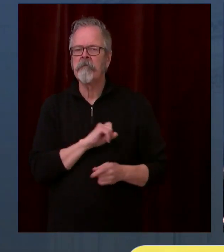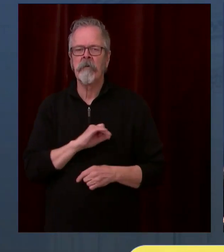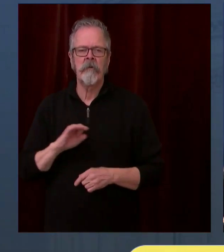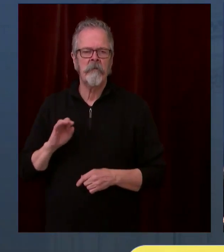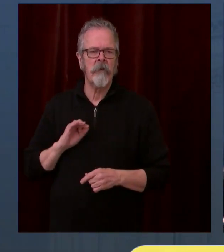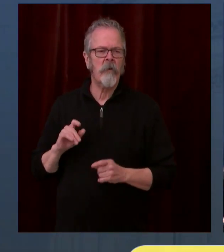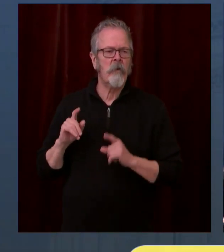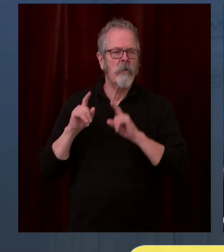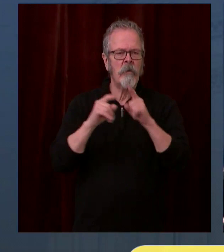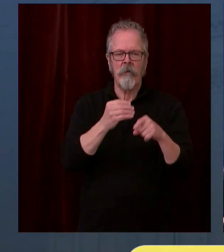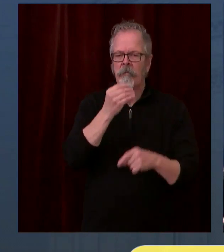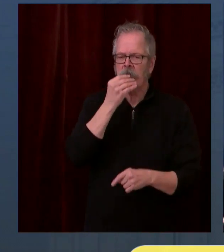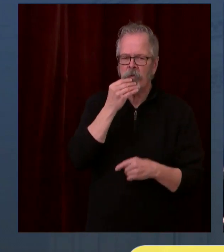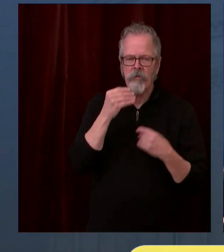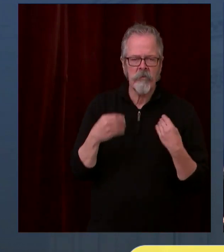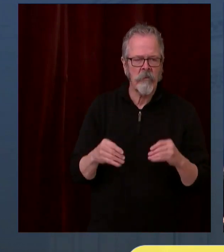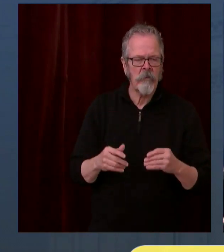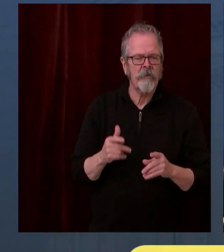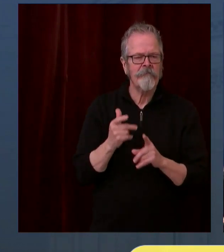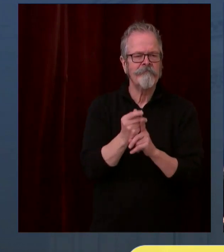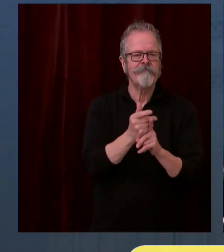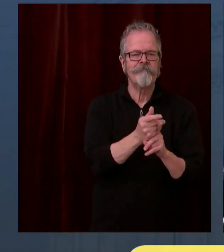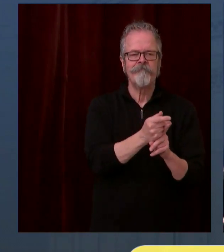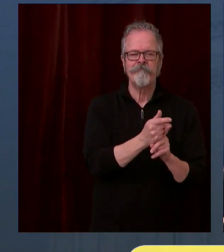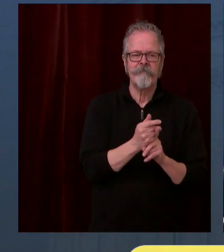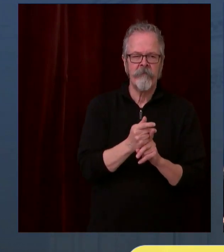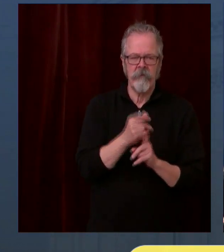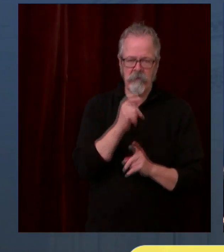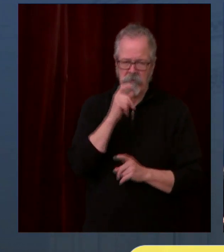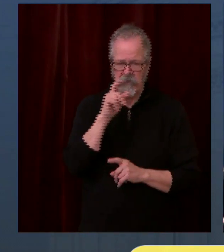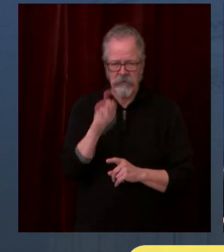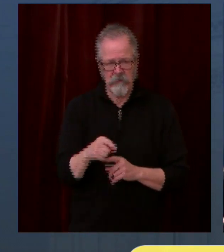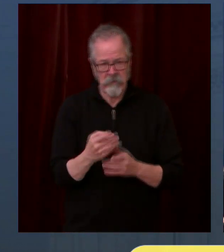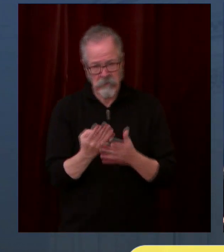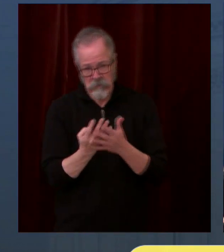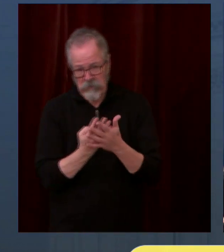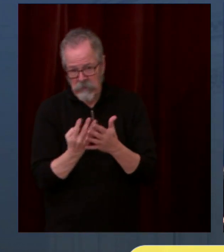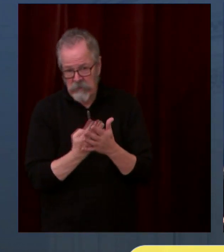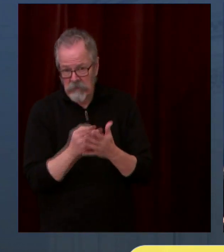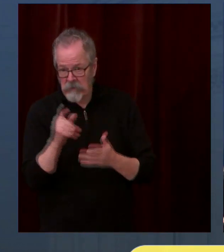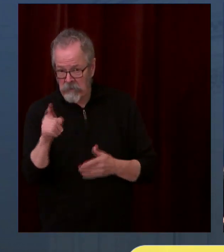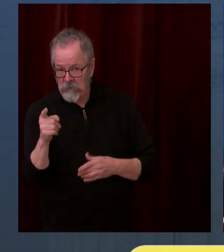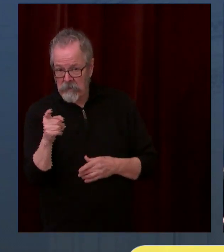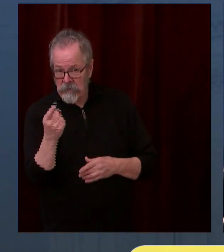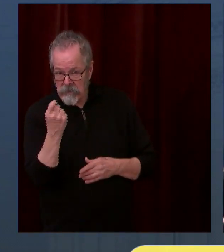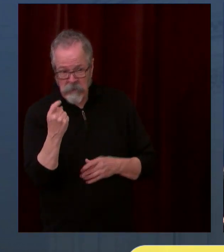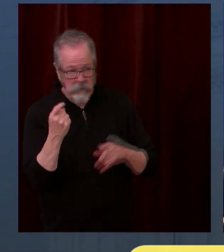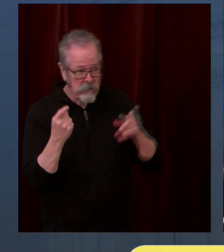to do vaccinations. Last question. Final question comes from Chris with King Fire.